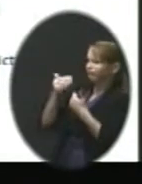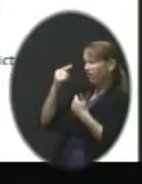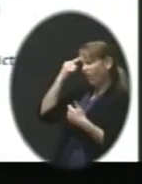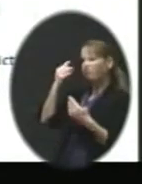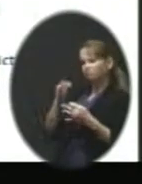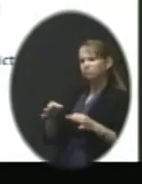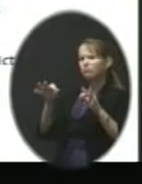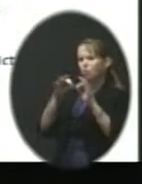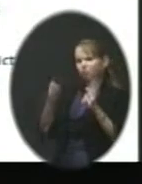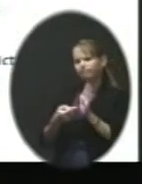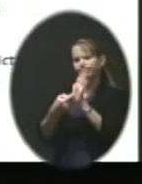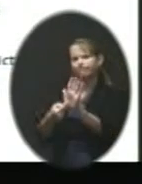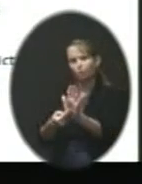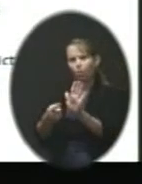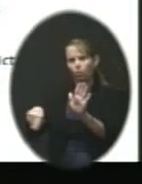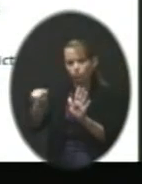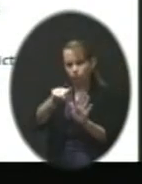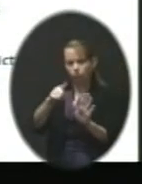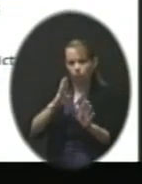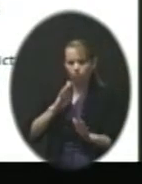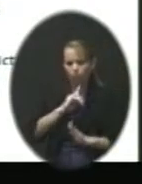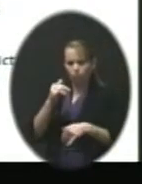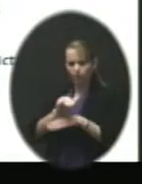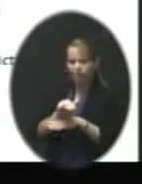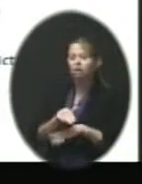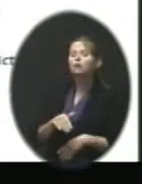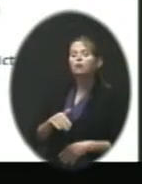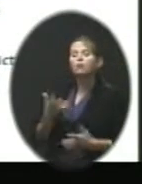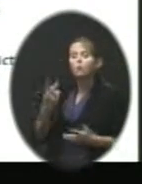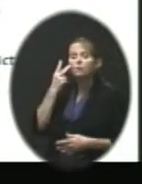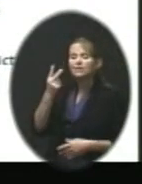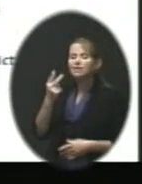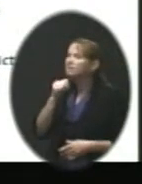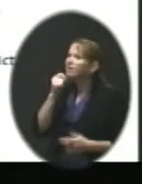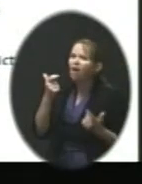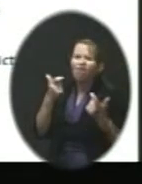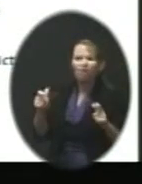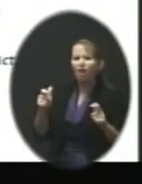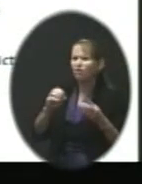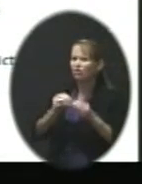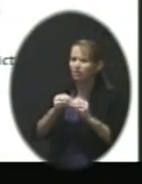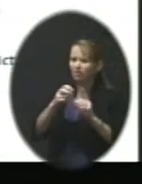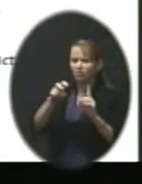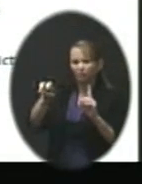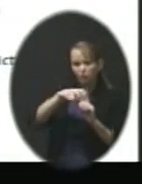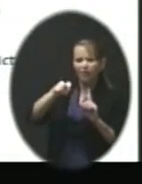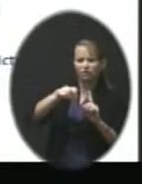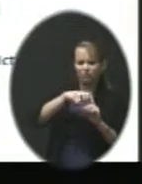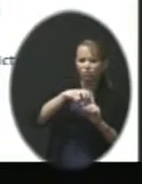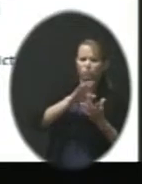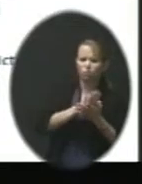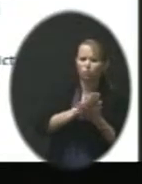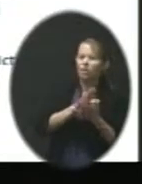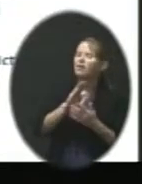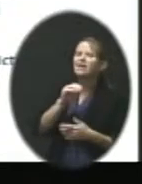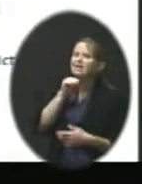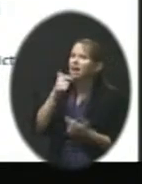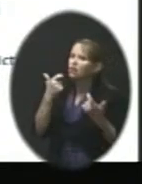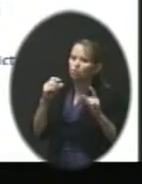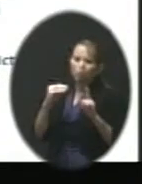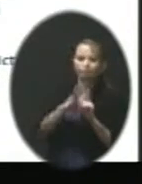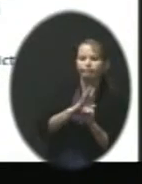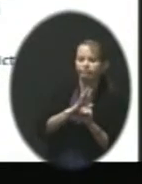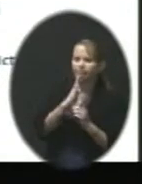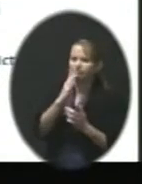of you guys here this evening. And again, what you'll see, it's not large numbers. It is not the enrollment impact that folks sometimes think